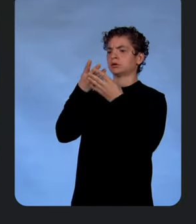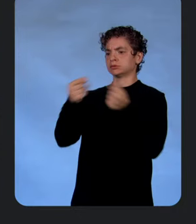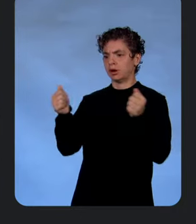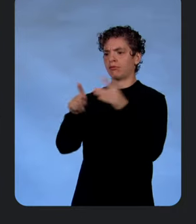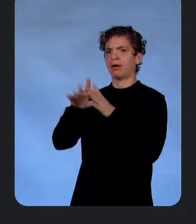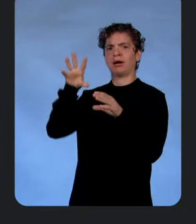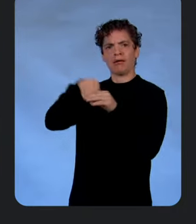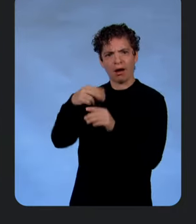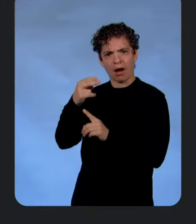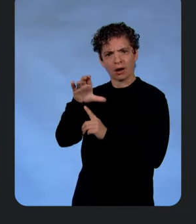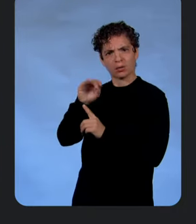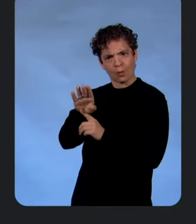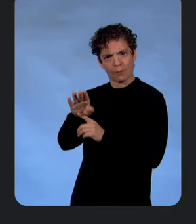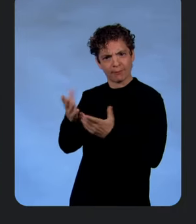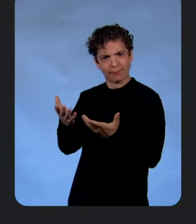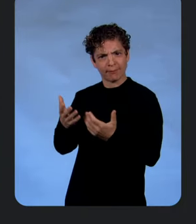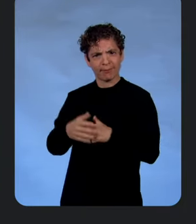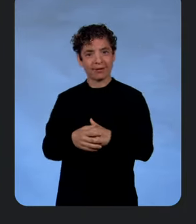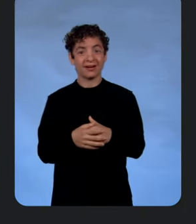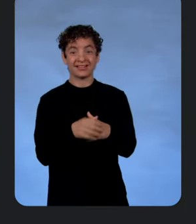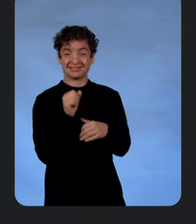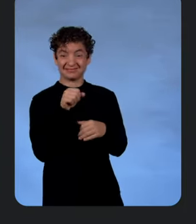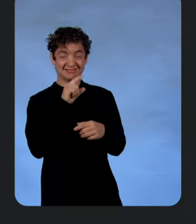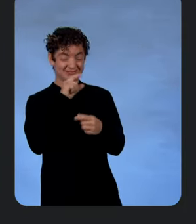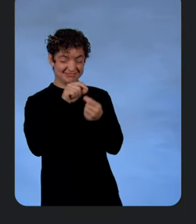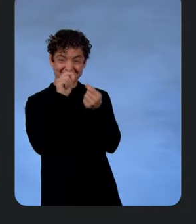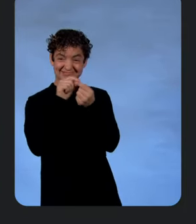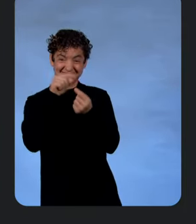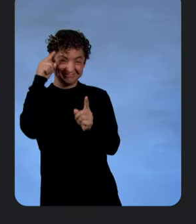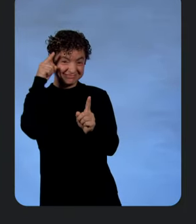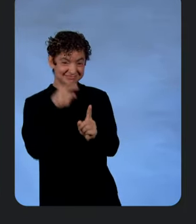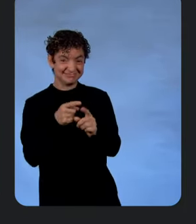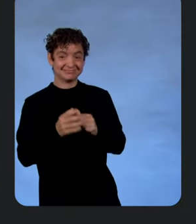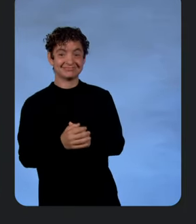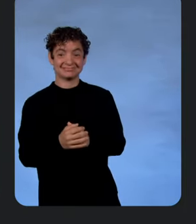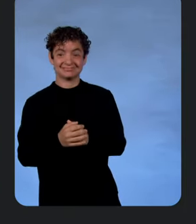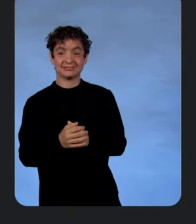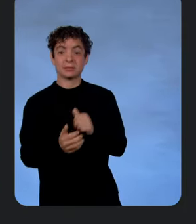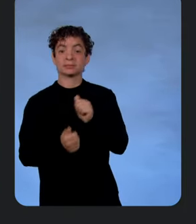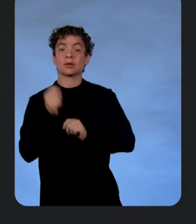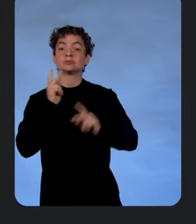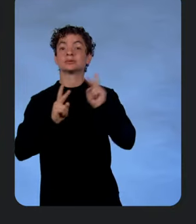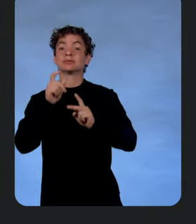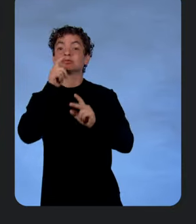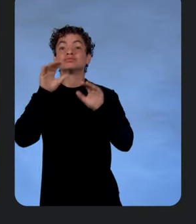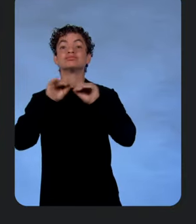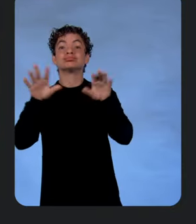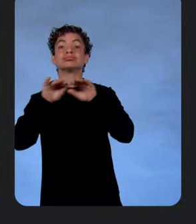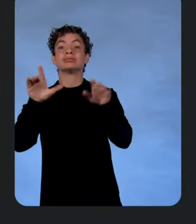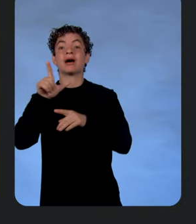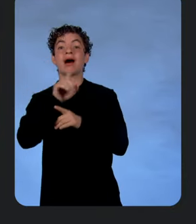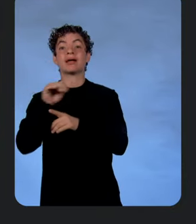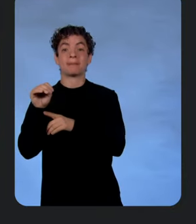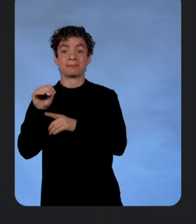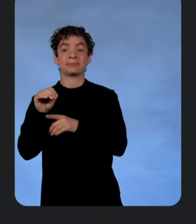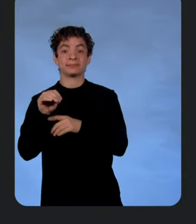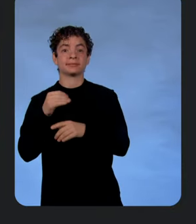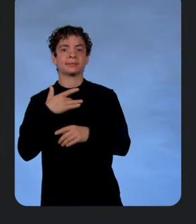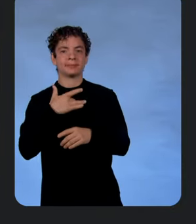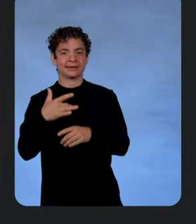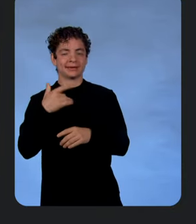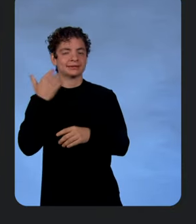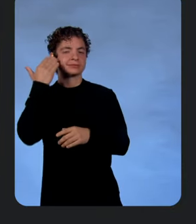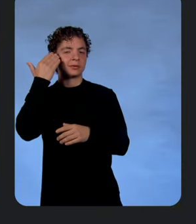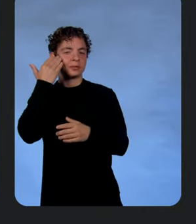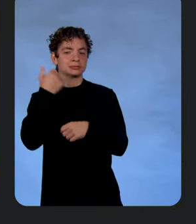meta. So like most people who have built and shipped products using LLMs, we've found that generative AI does an amazing job most of